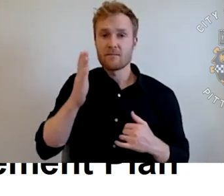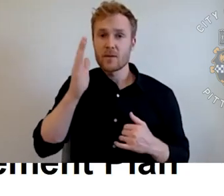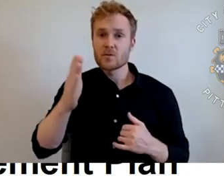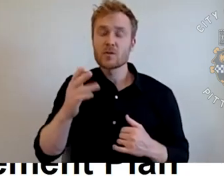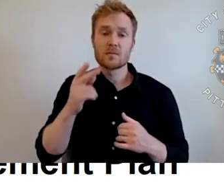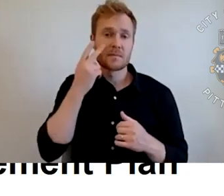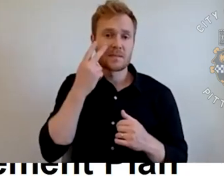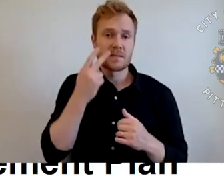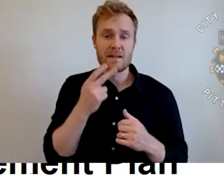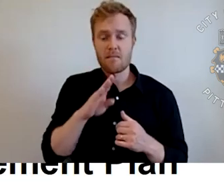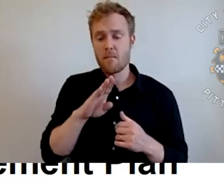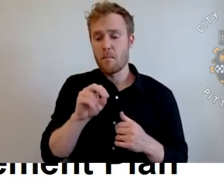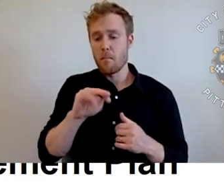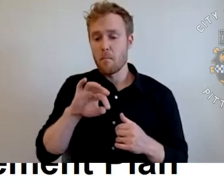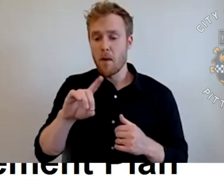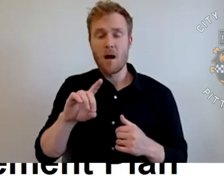plans that we want to do.